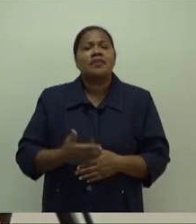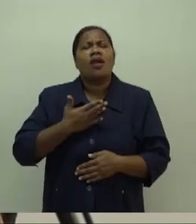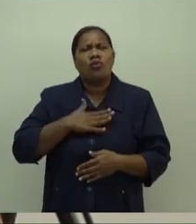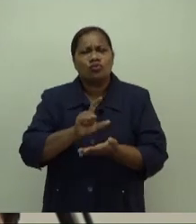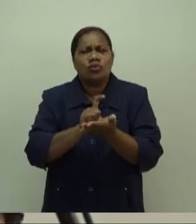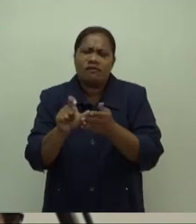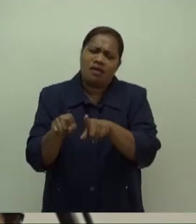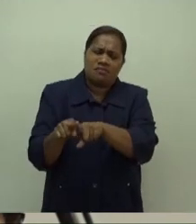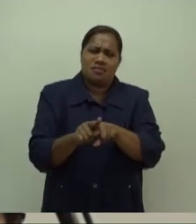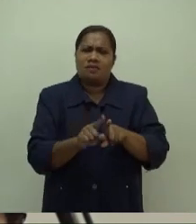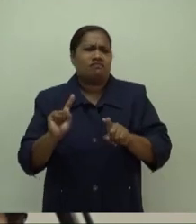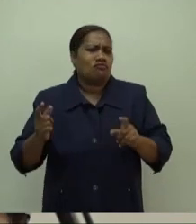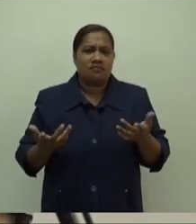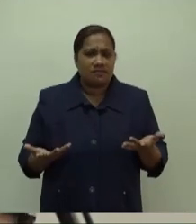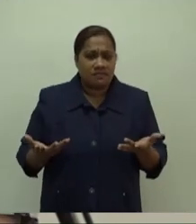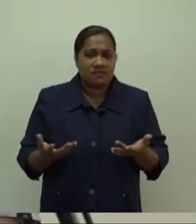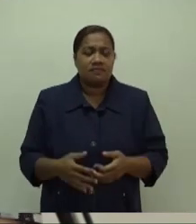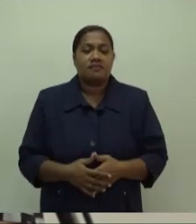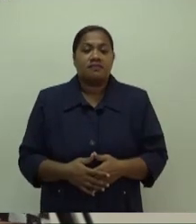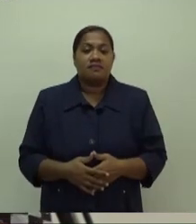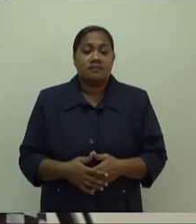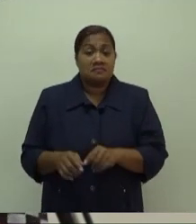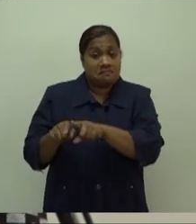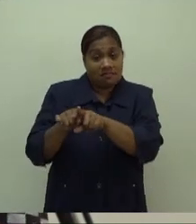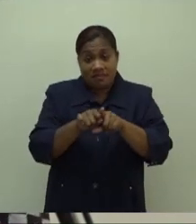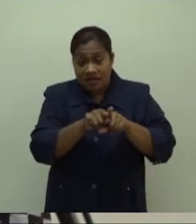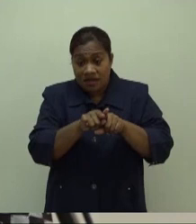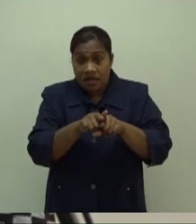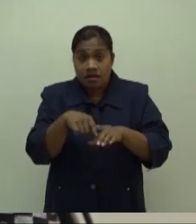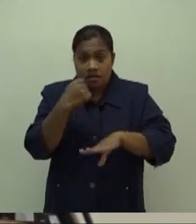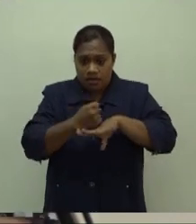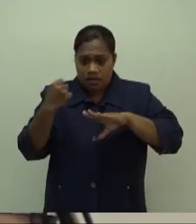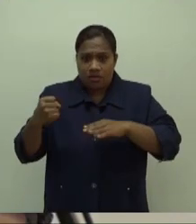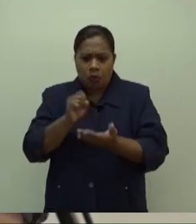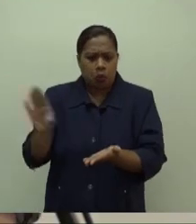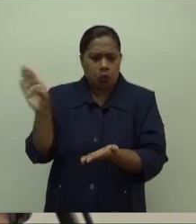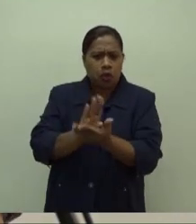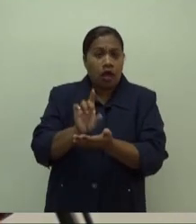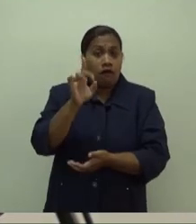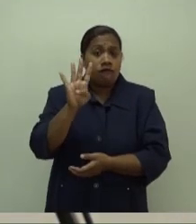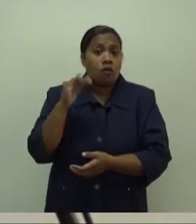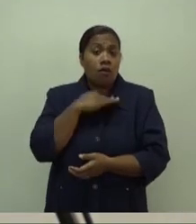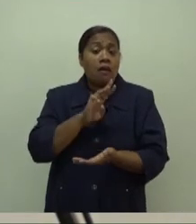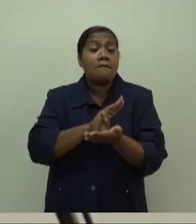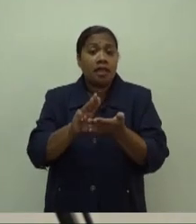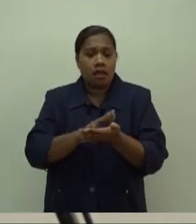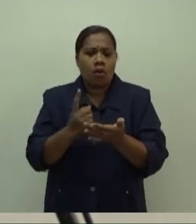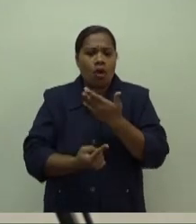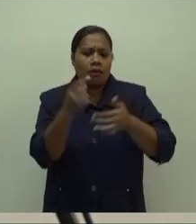that for the media. It does not mean that the government spent over 400 million failing to combat NCDs, as